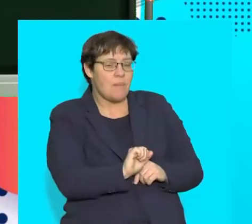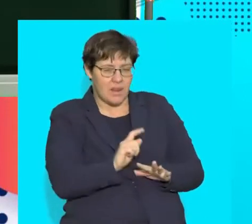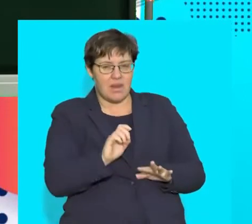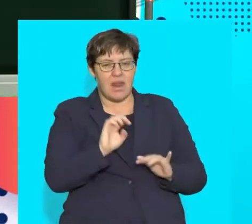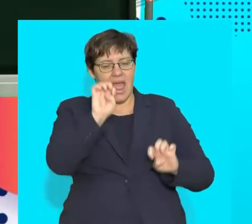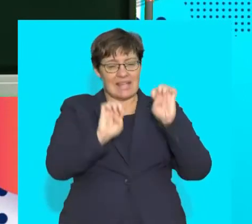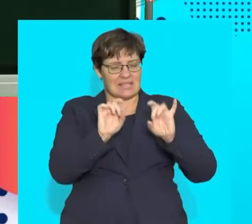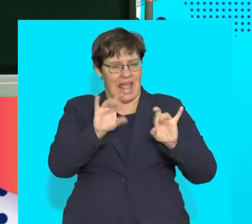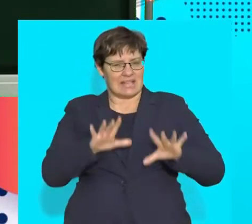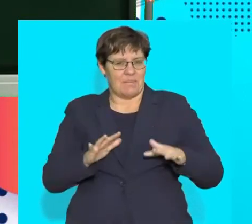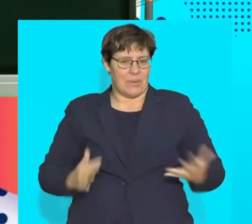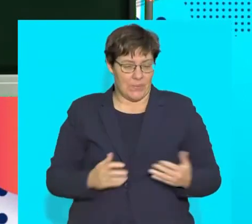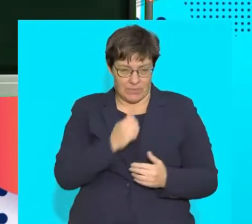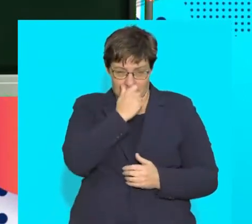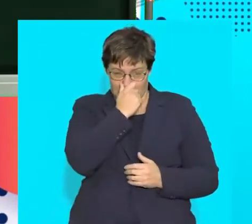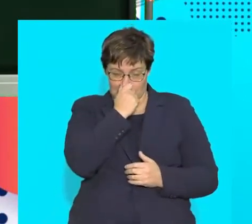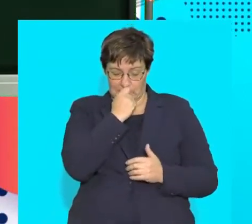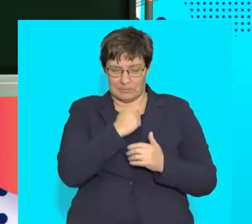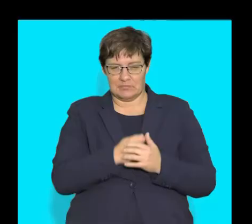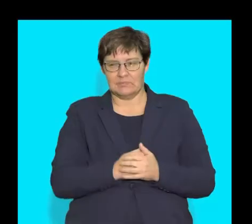can be assessed in an assessment.